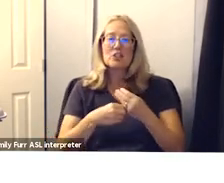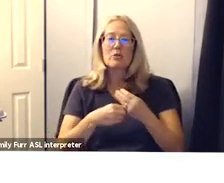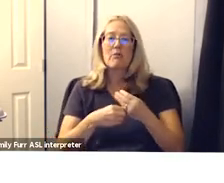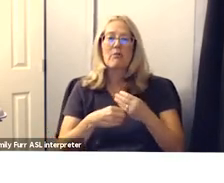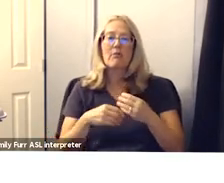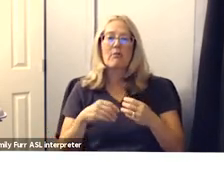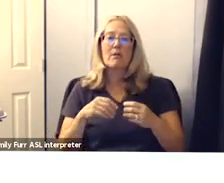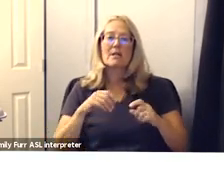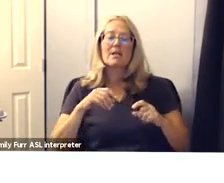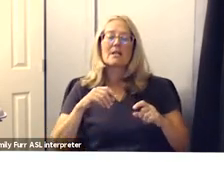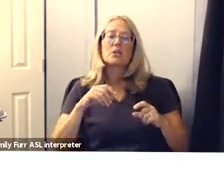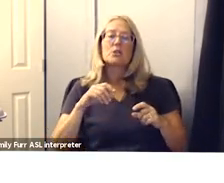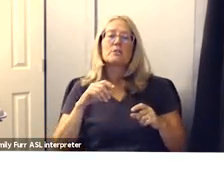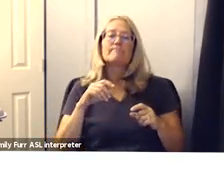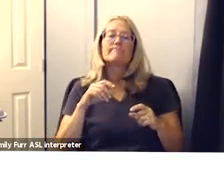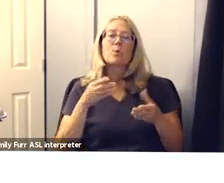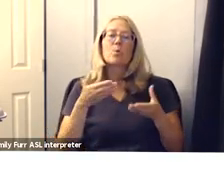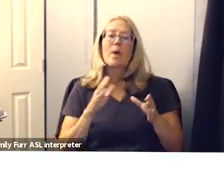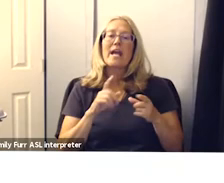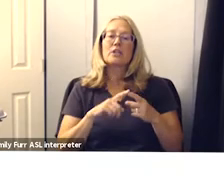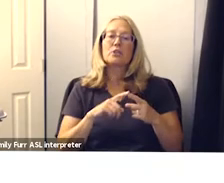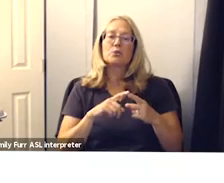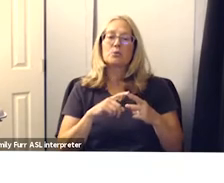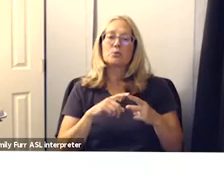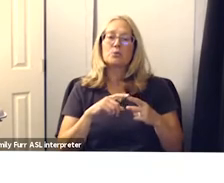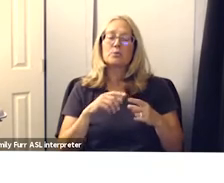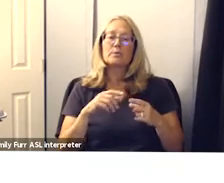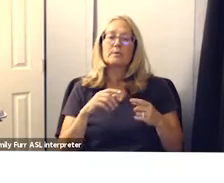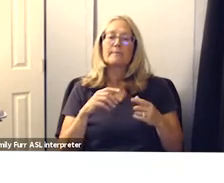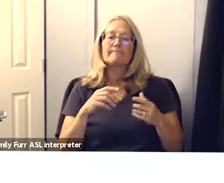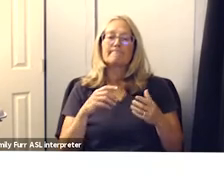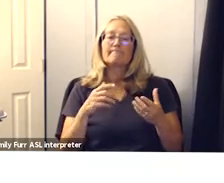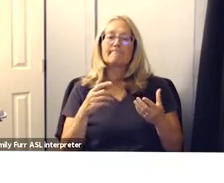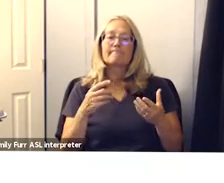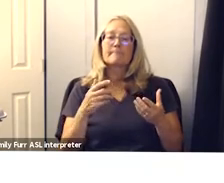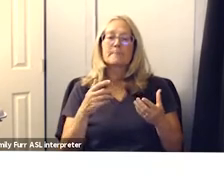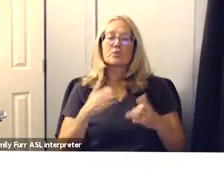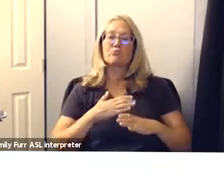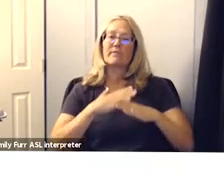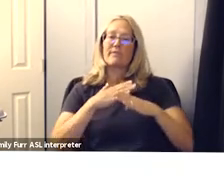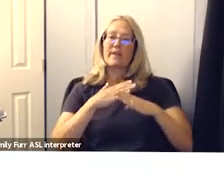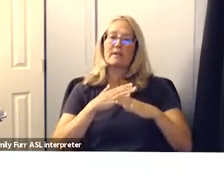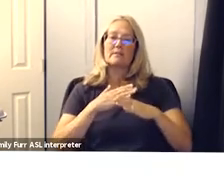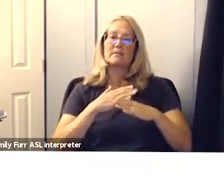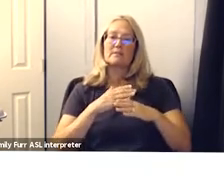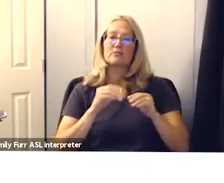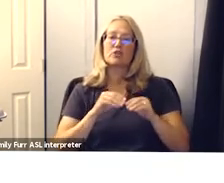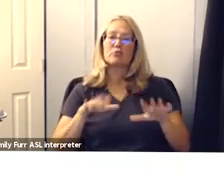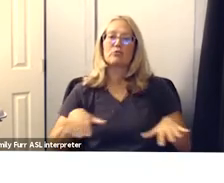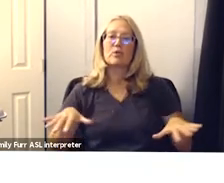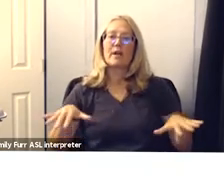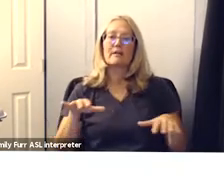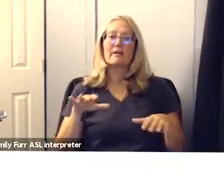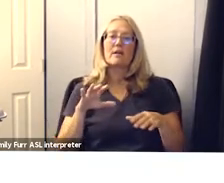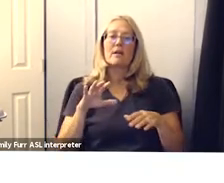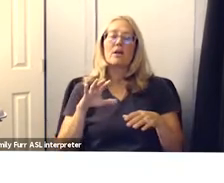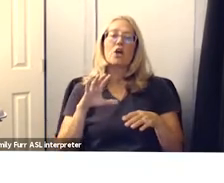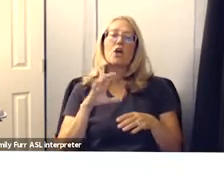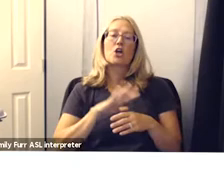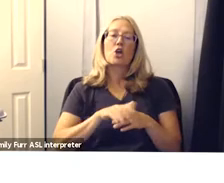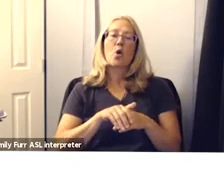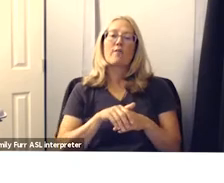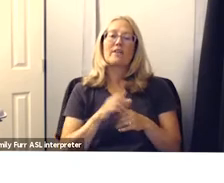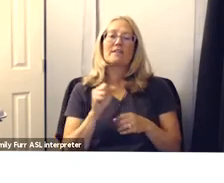mitigation tool um that has a powerful way of preventing covet 19 by keeping track of the